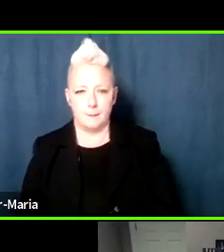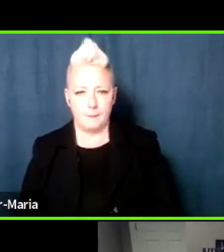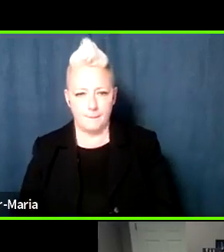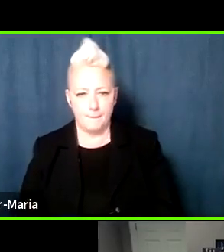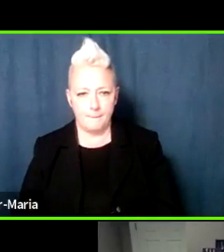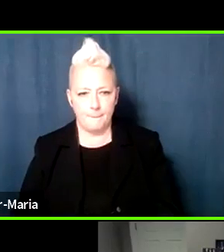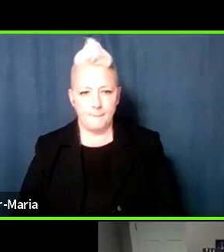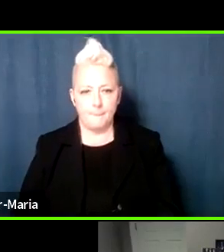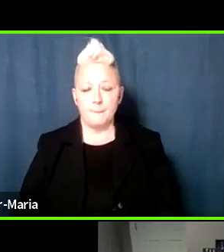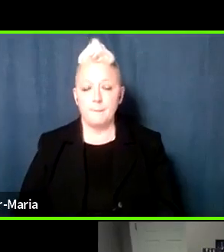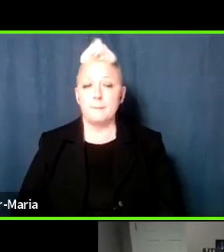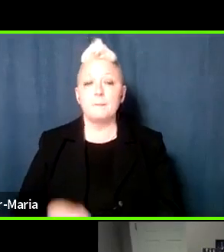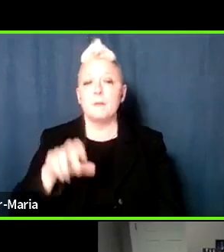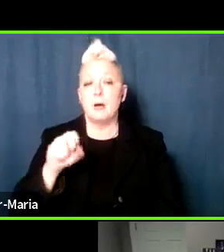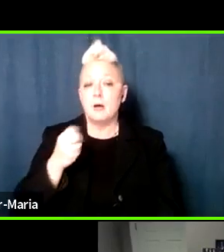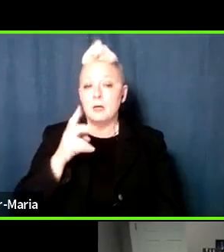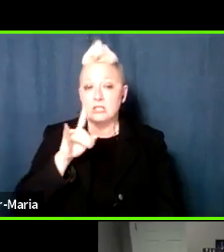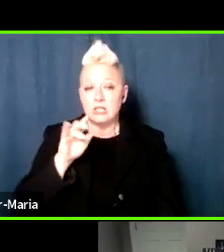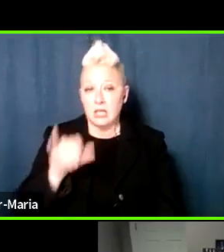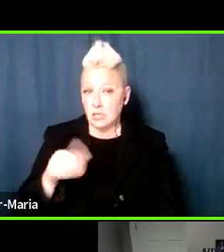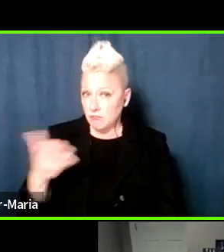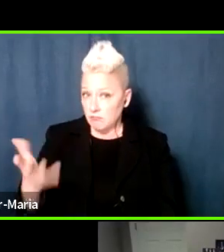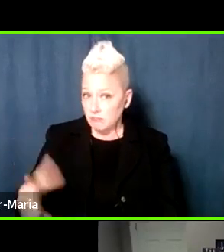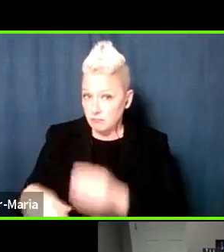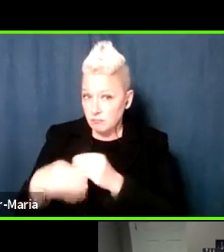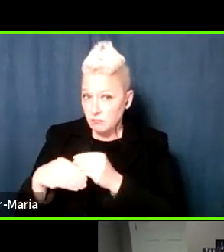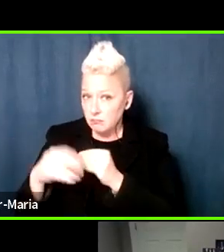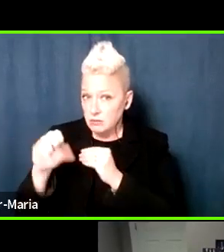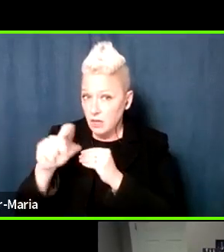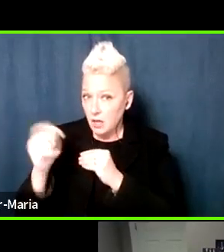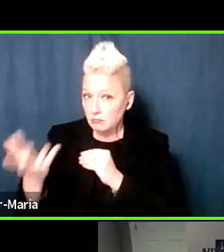Yes. Scott, do you have anything to add on this, at this point?